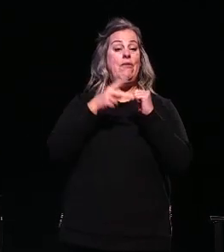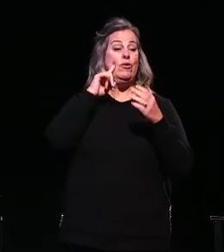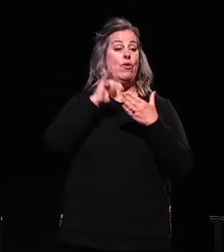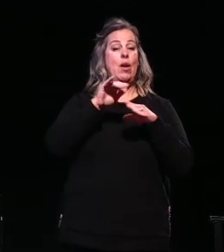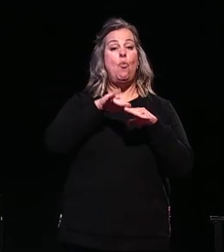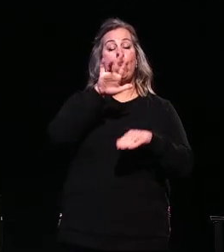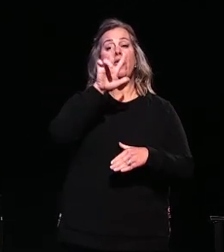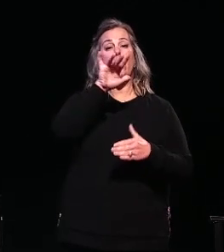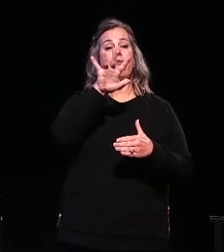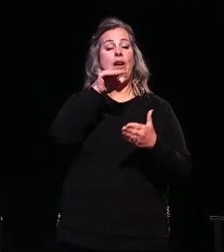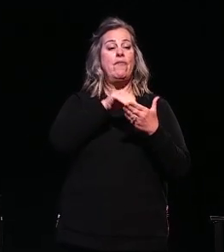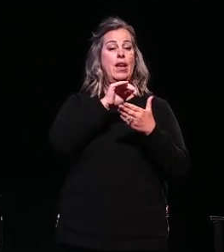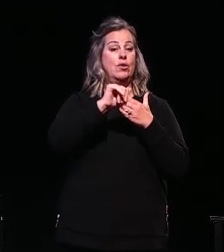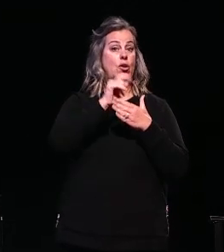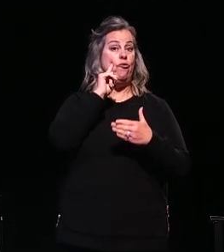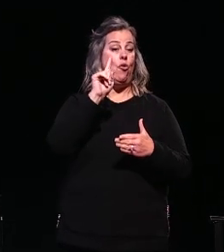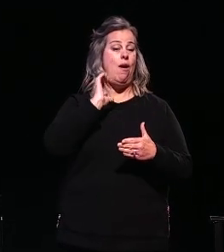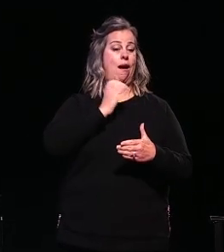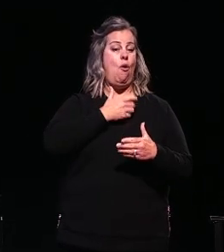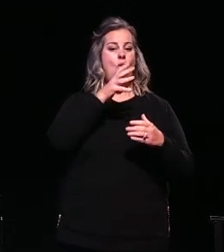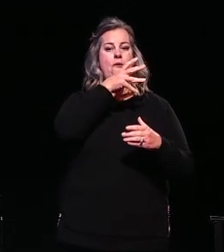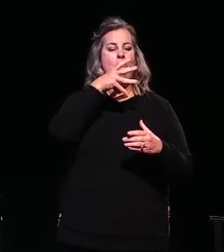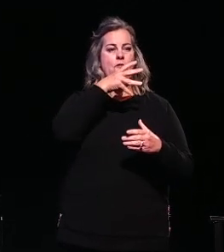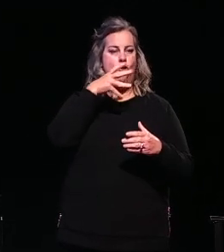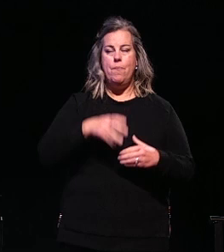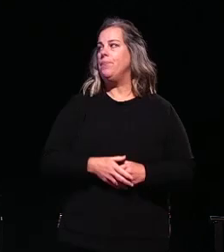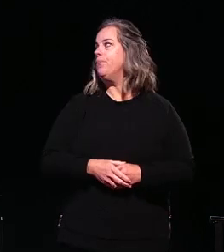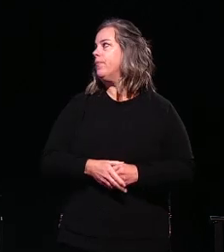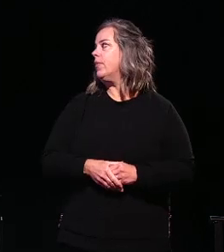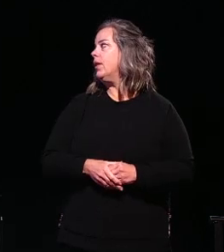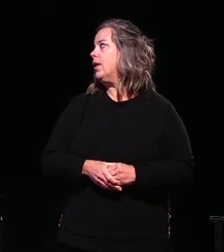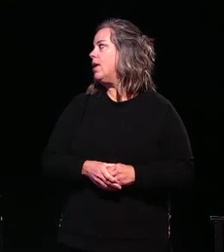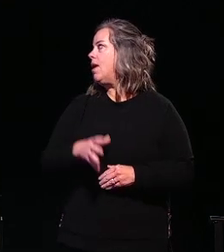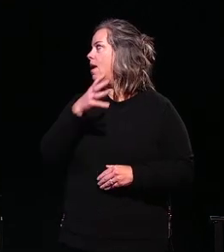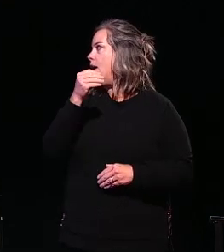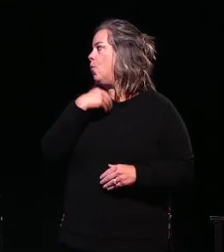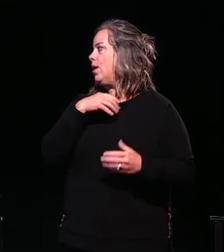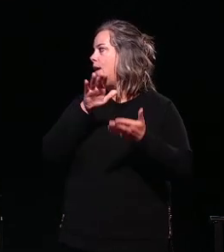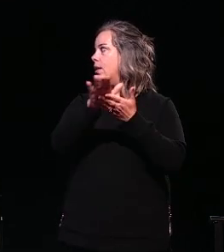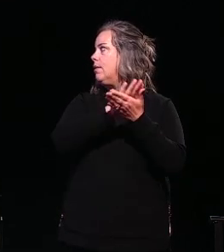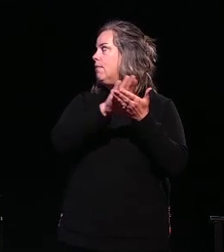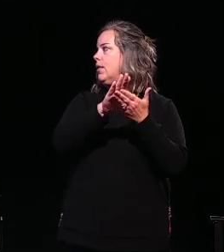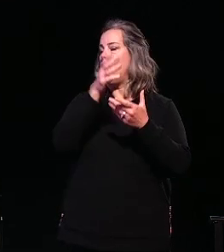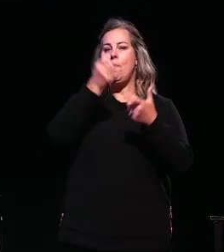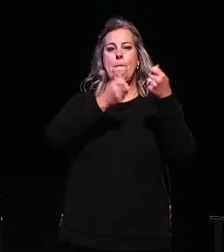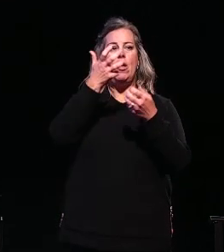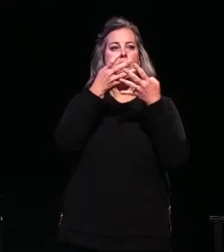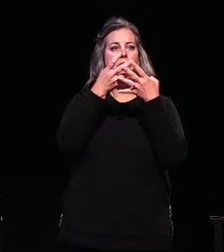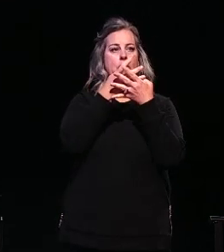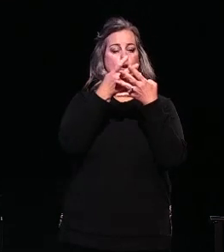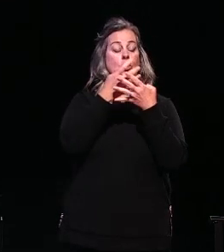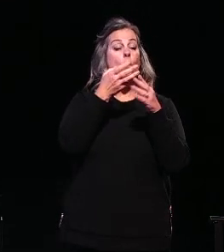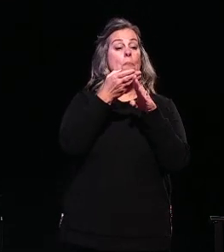,000 on our family farm. Another benefit that we noticed was cleaner milk filters. In the parlor milk is filtered before going into a